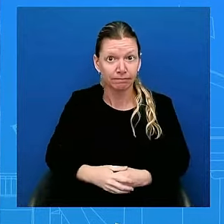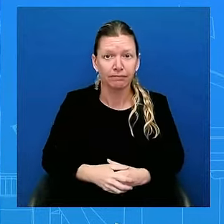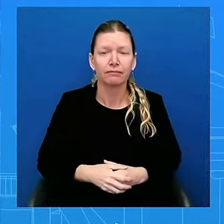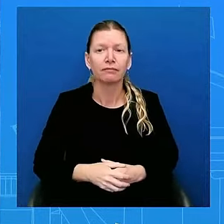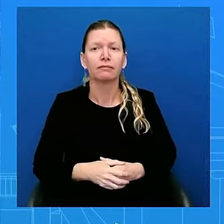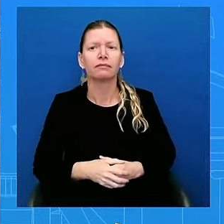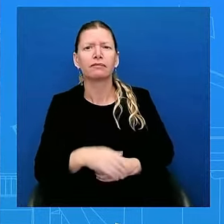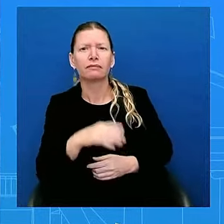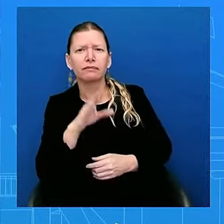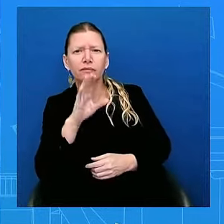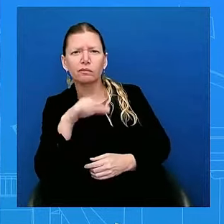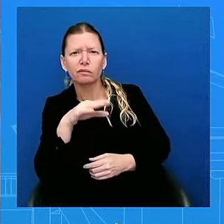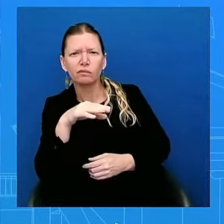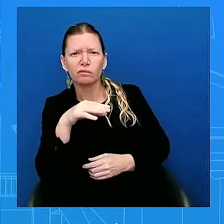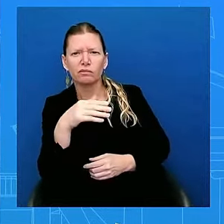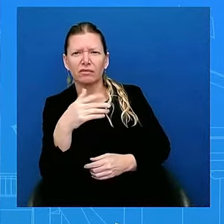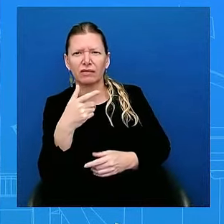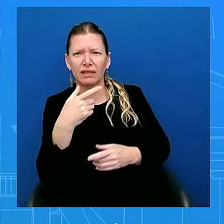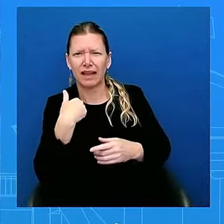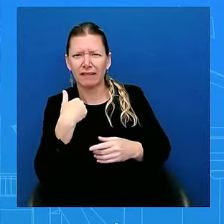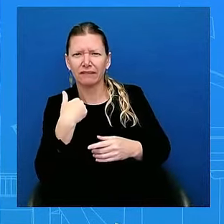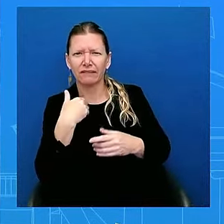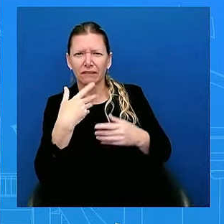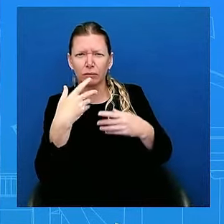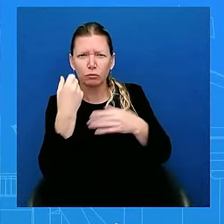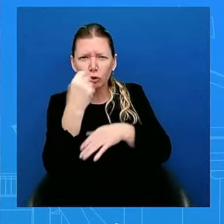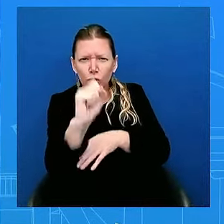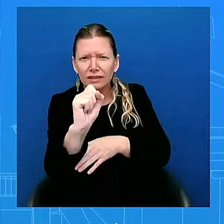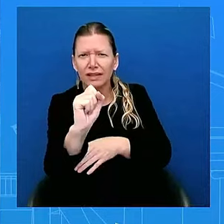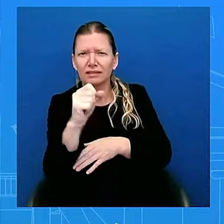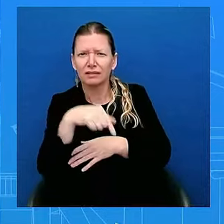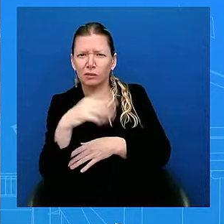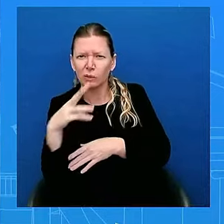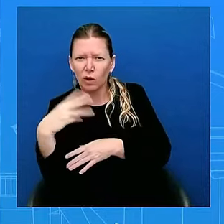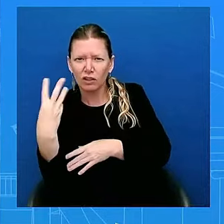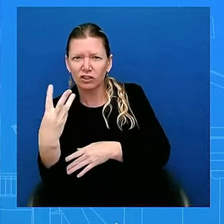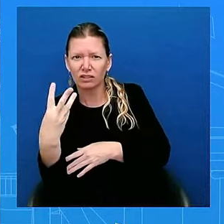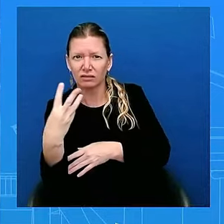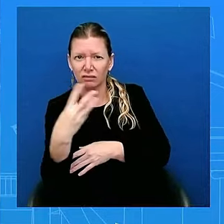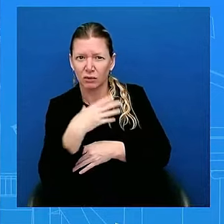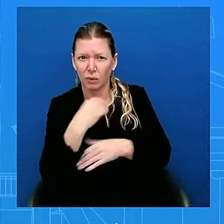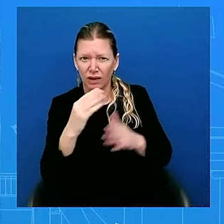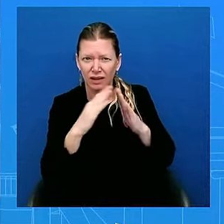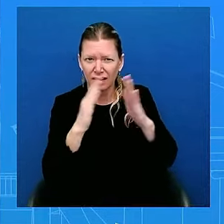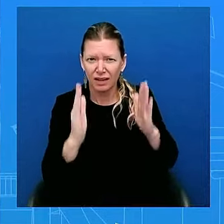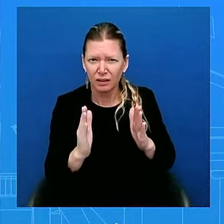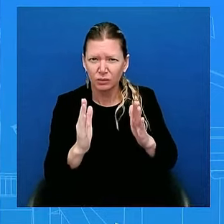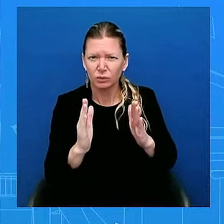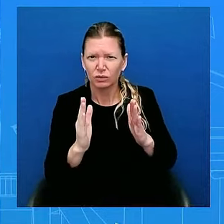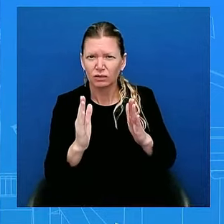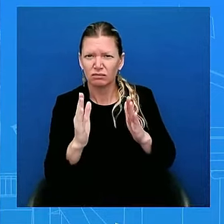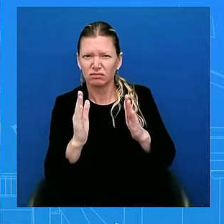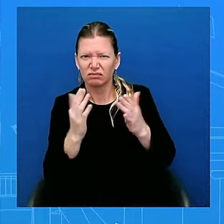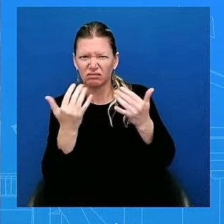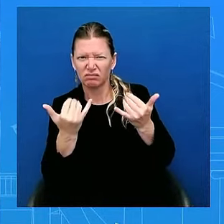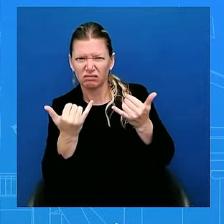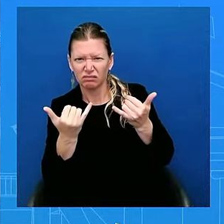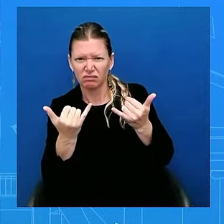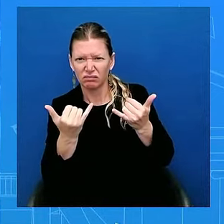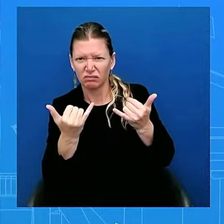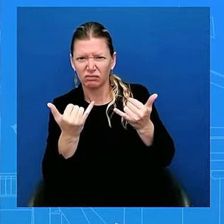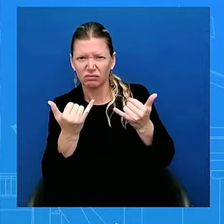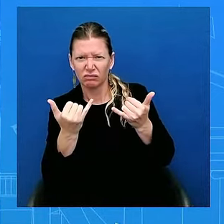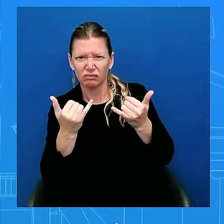anti-climb fencing at the Capitol. There's some protests around the new station. Is the President monitoring these protests? he have a message to the people who are